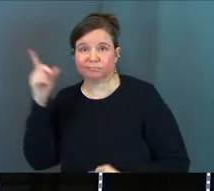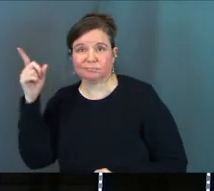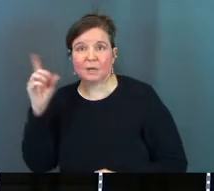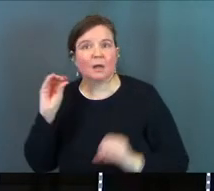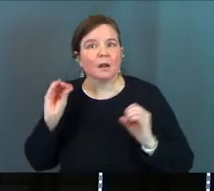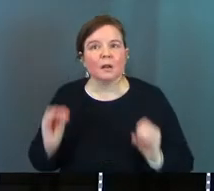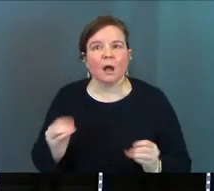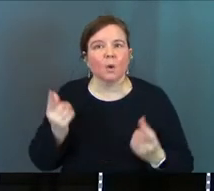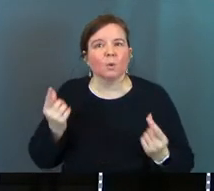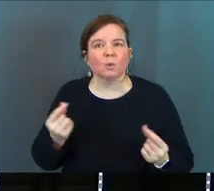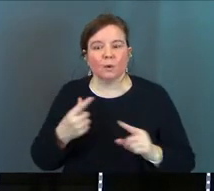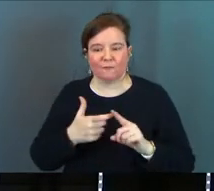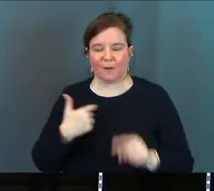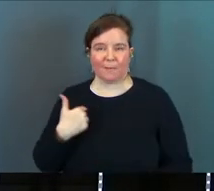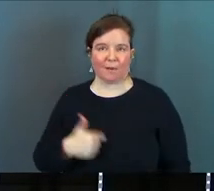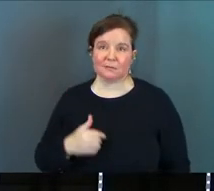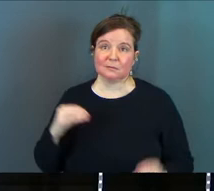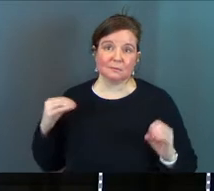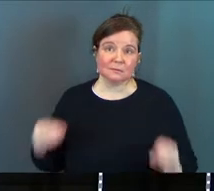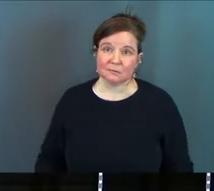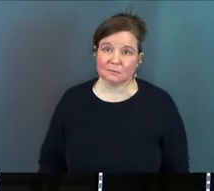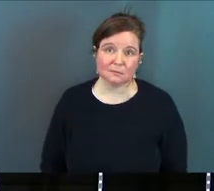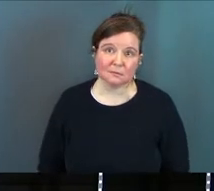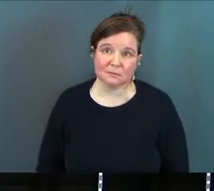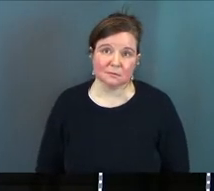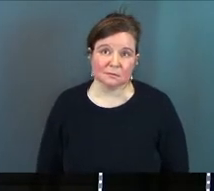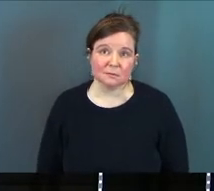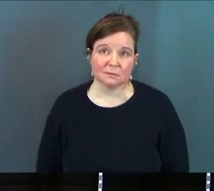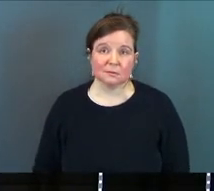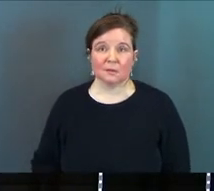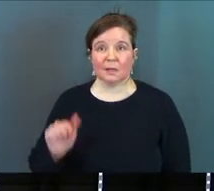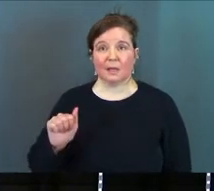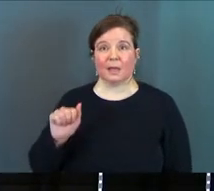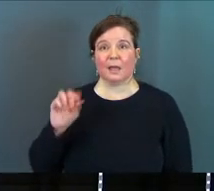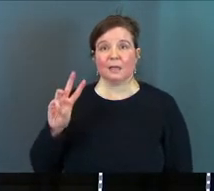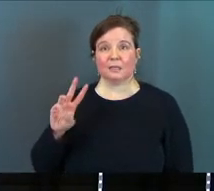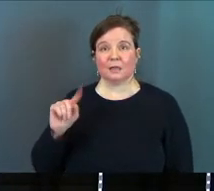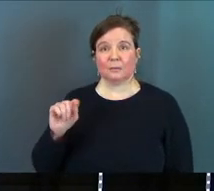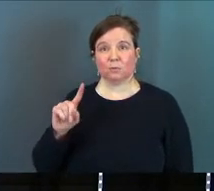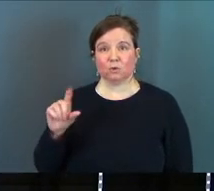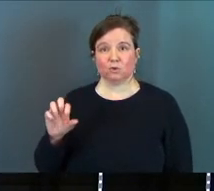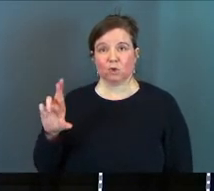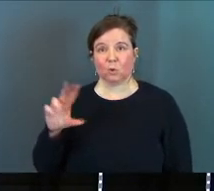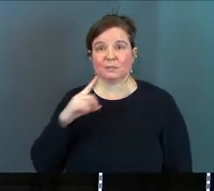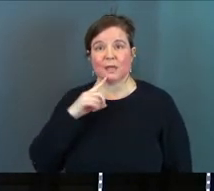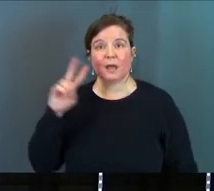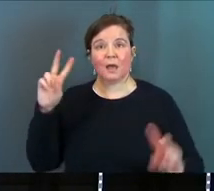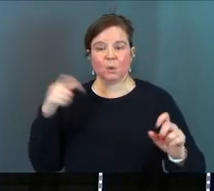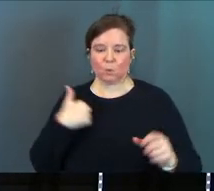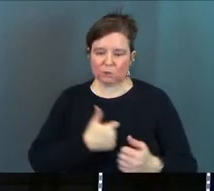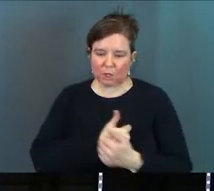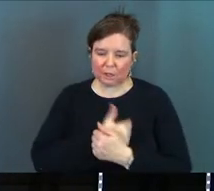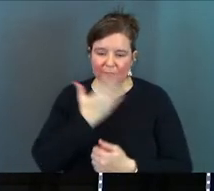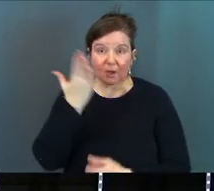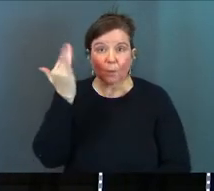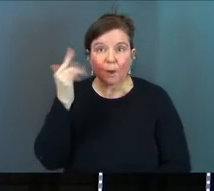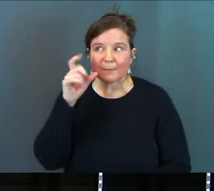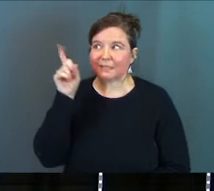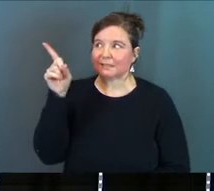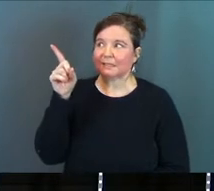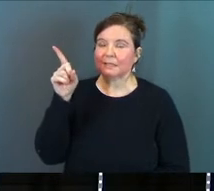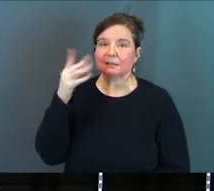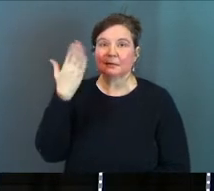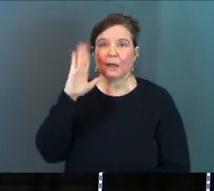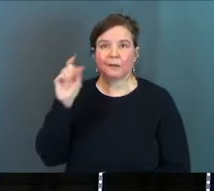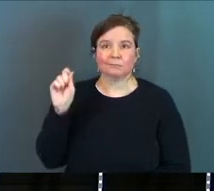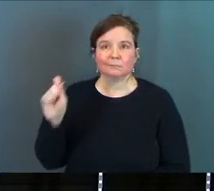nothing that we do is from us A.W. Tozer says we should love God because he is God beyond